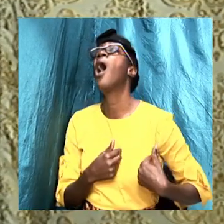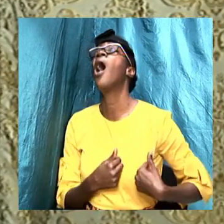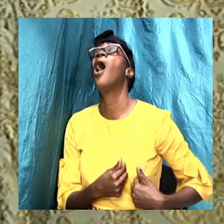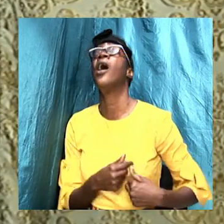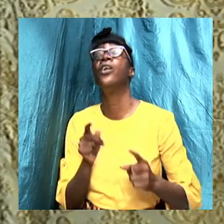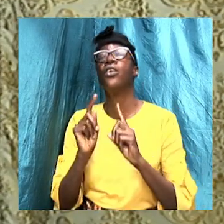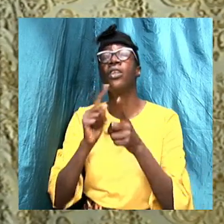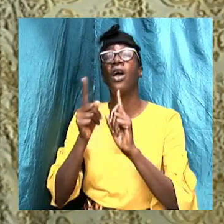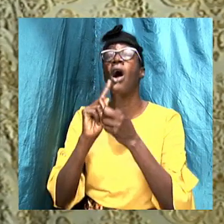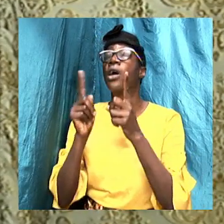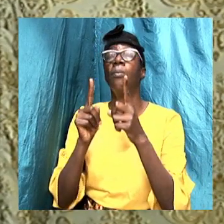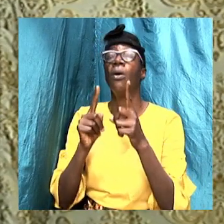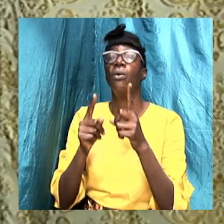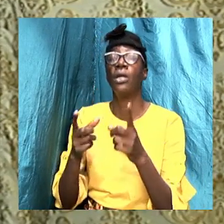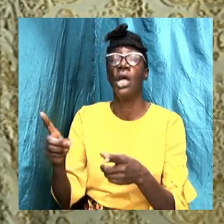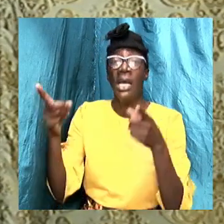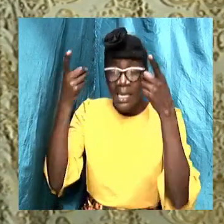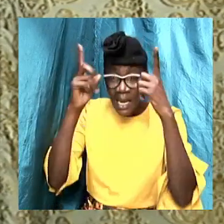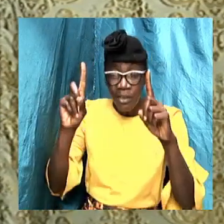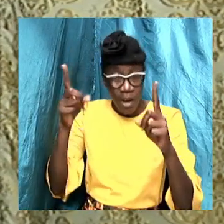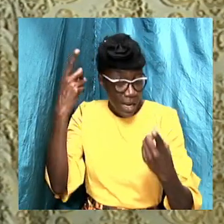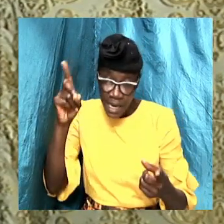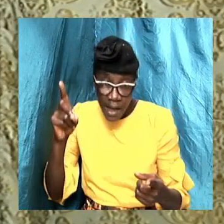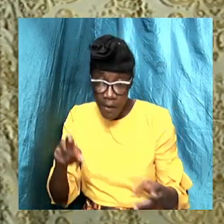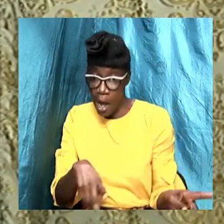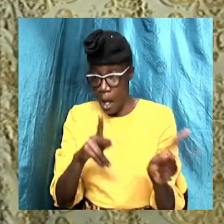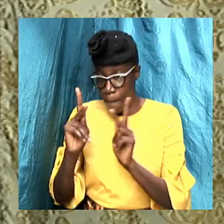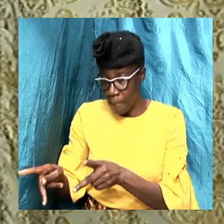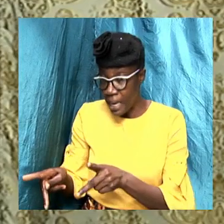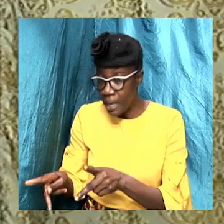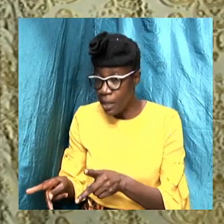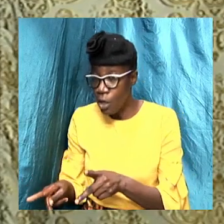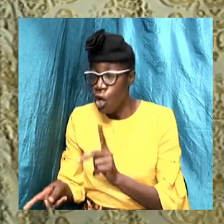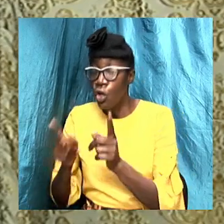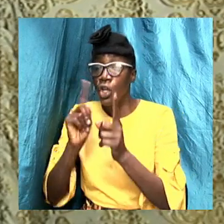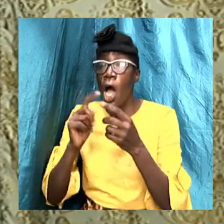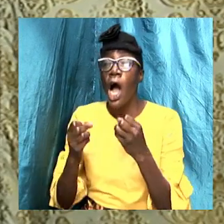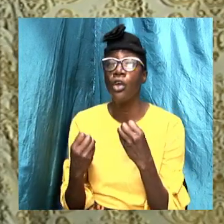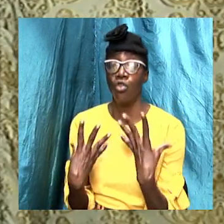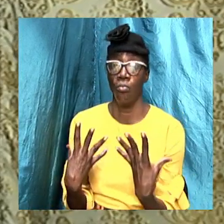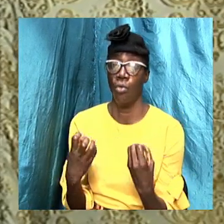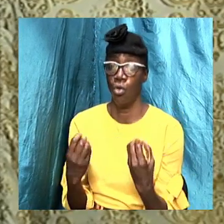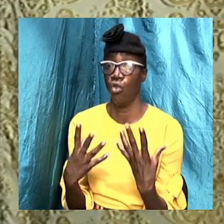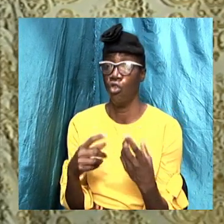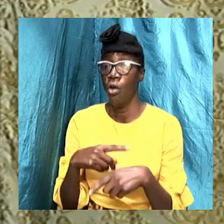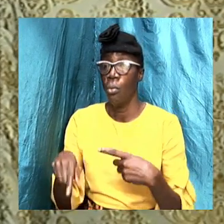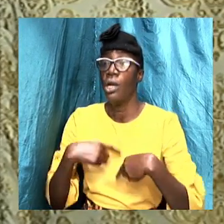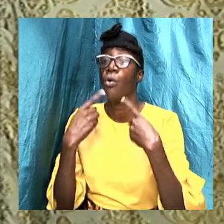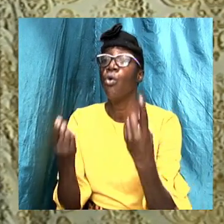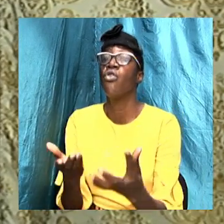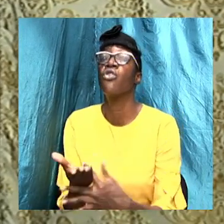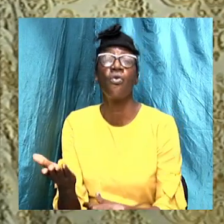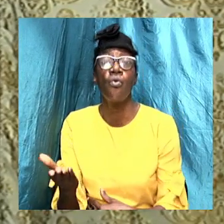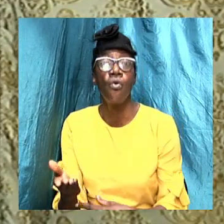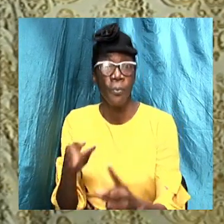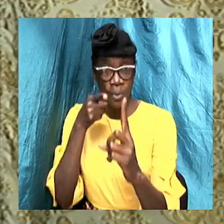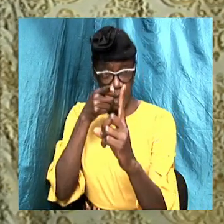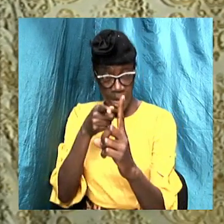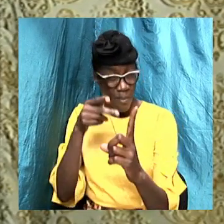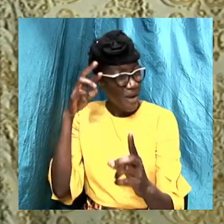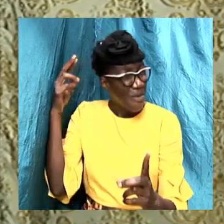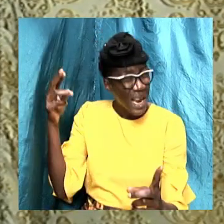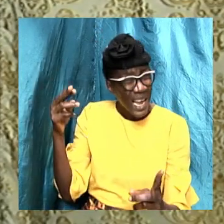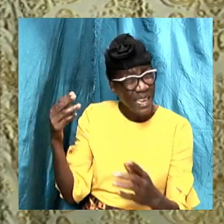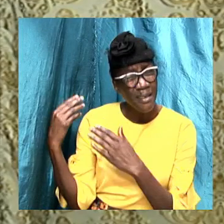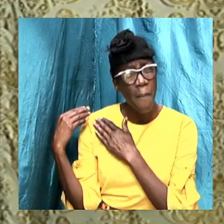did not plan to spend so much time talking about repentance. But as I went through, I recognized that there was just a burden